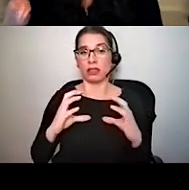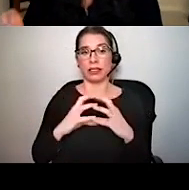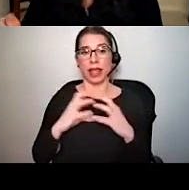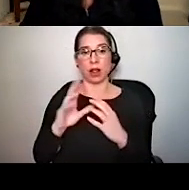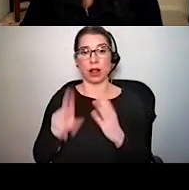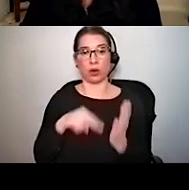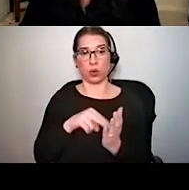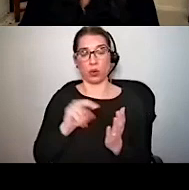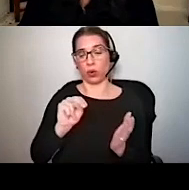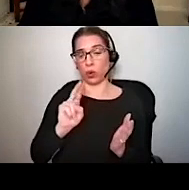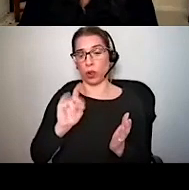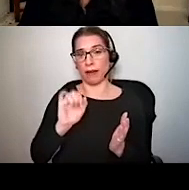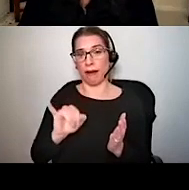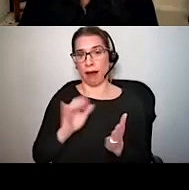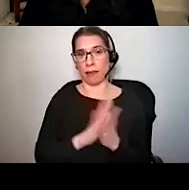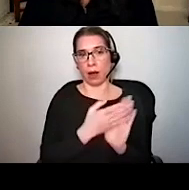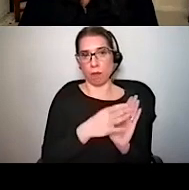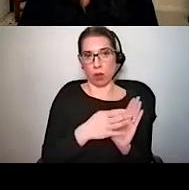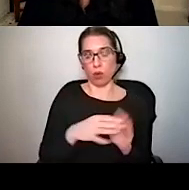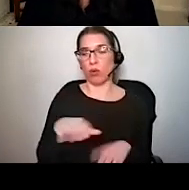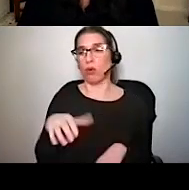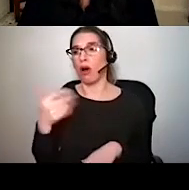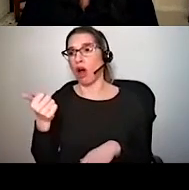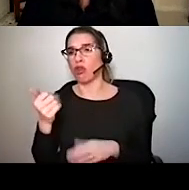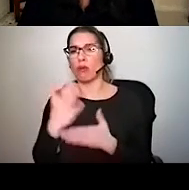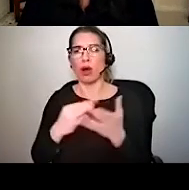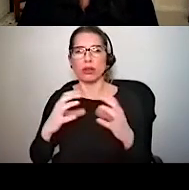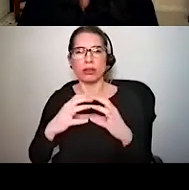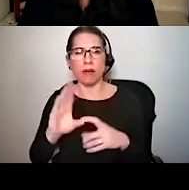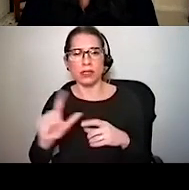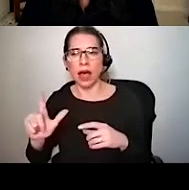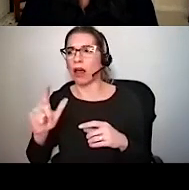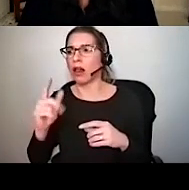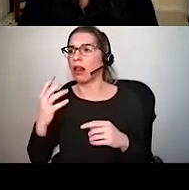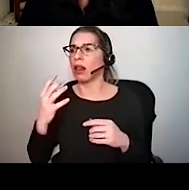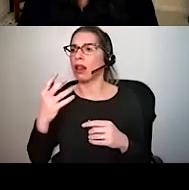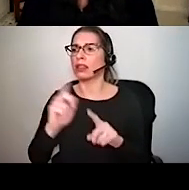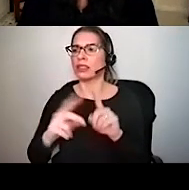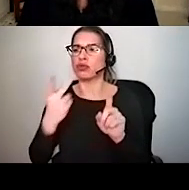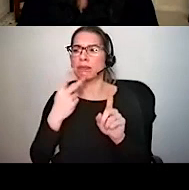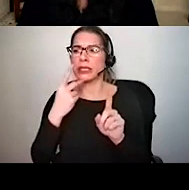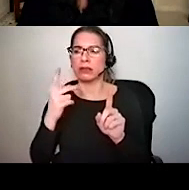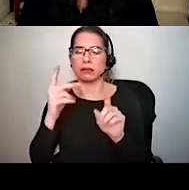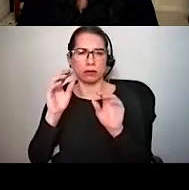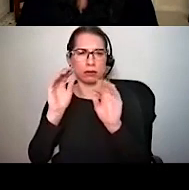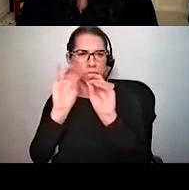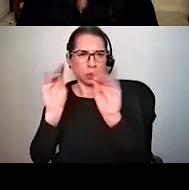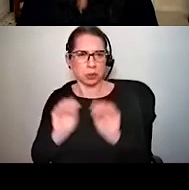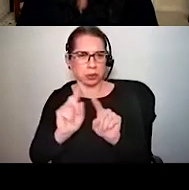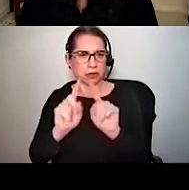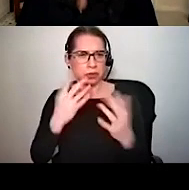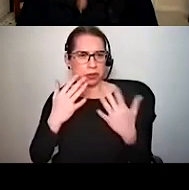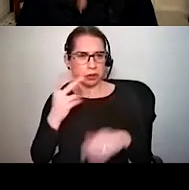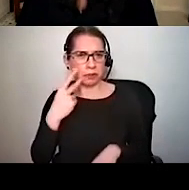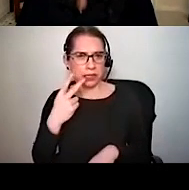other cellular and extracellular components can be visualized in different shades. So in this view, you can see